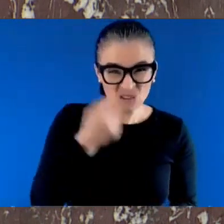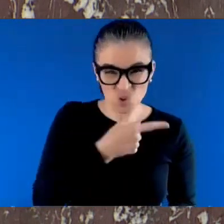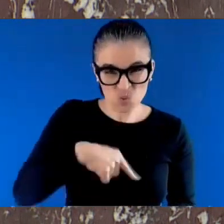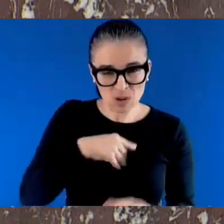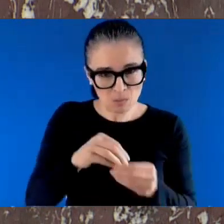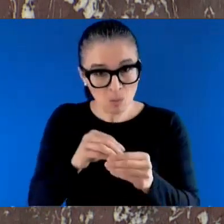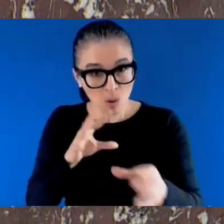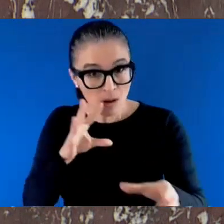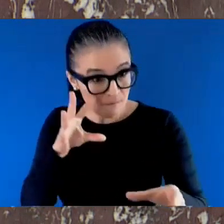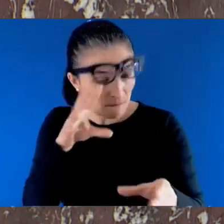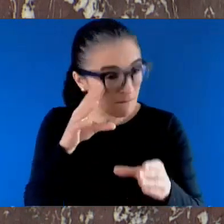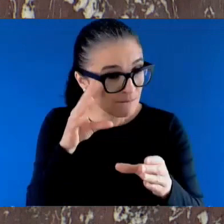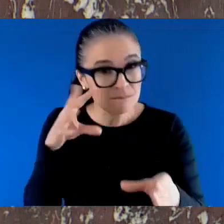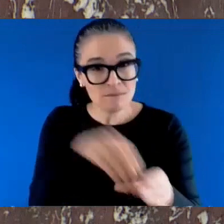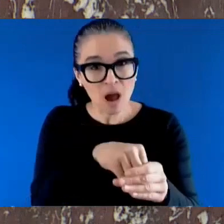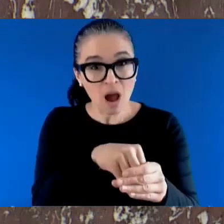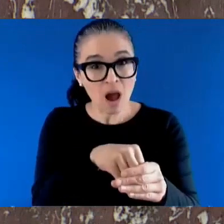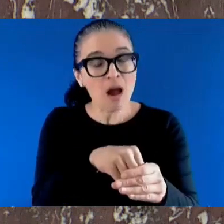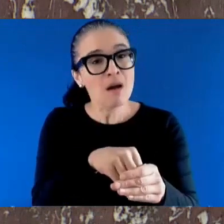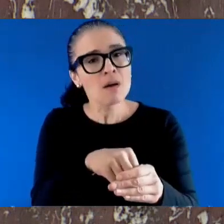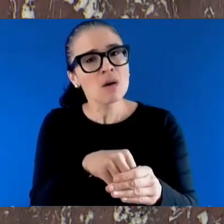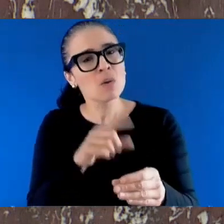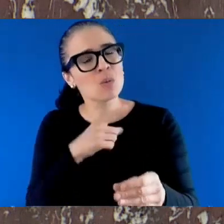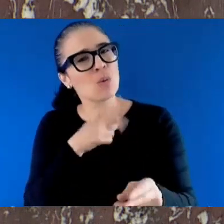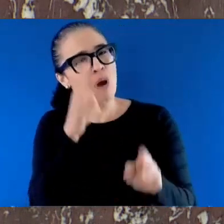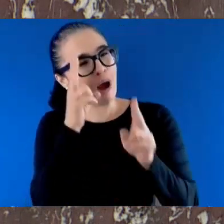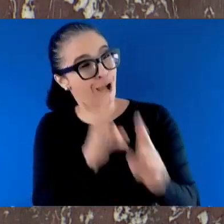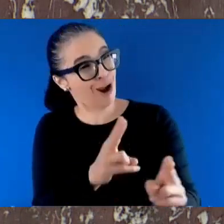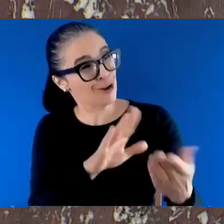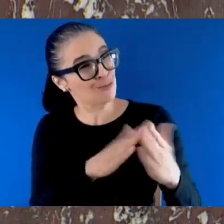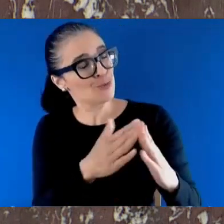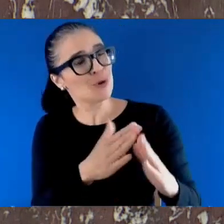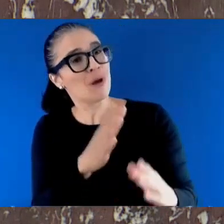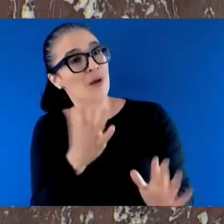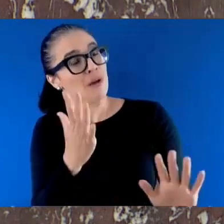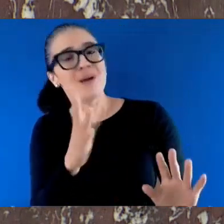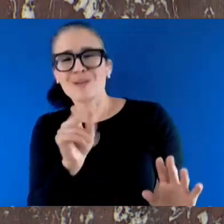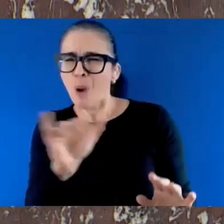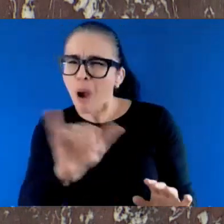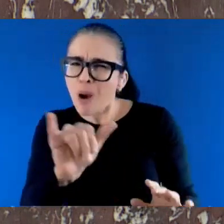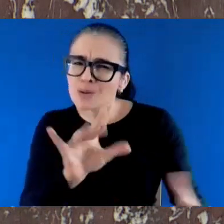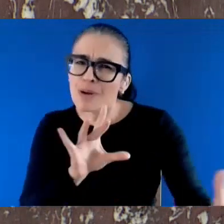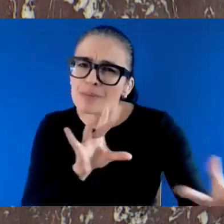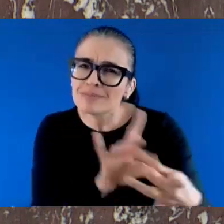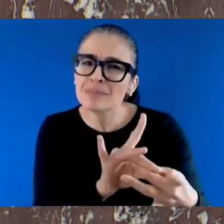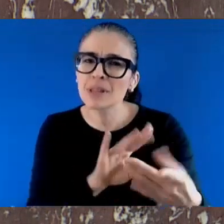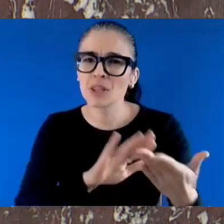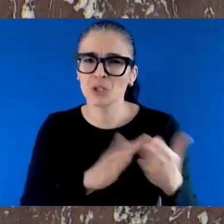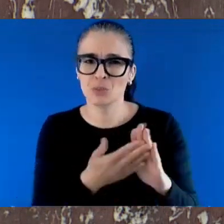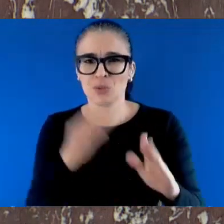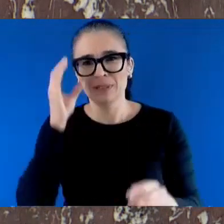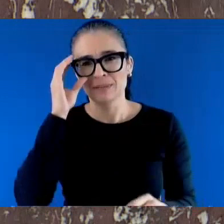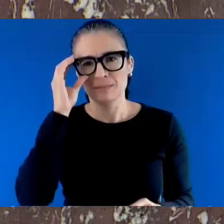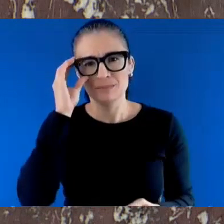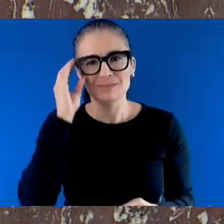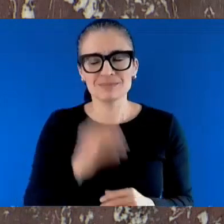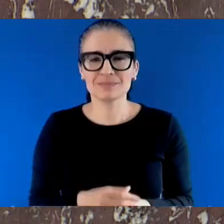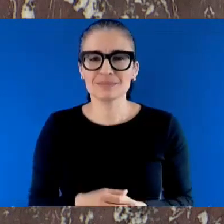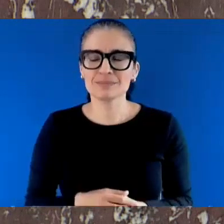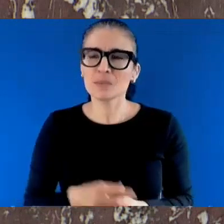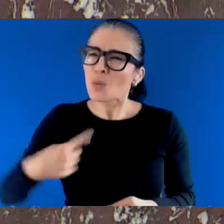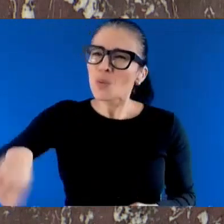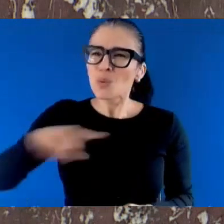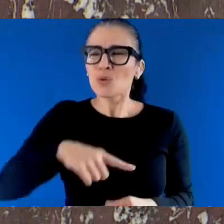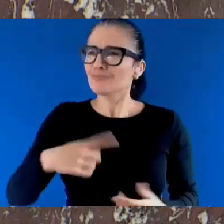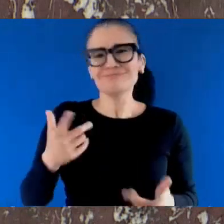strengthen the bonds that unite us as British Columbians. As legislators, it's crucial that we help all British Columbians have a voice in this